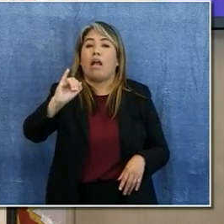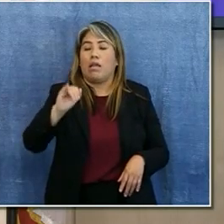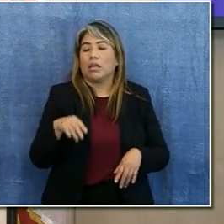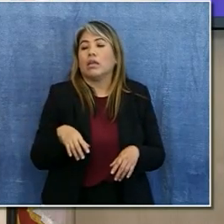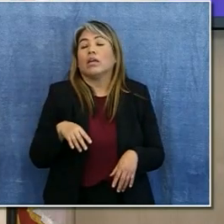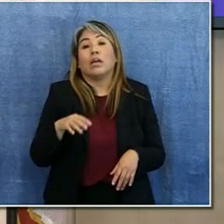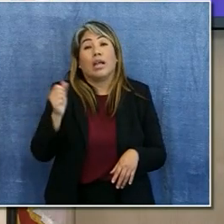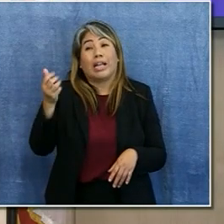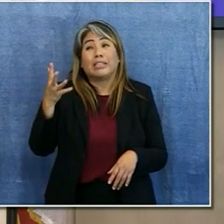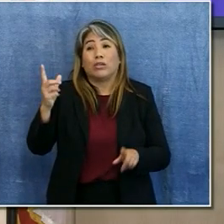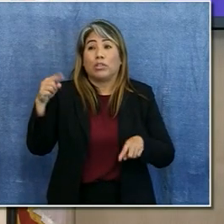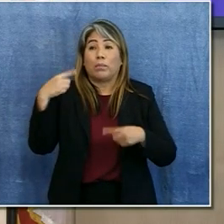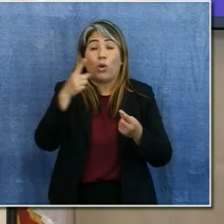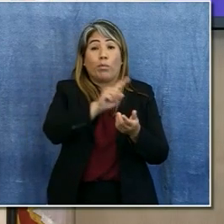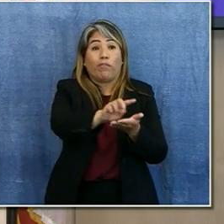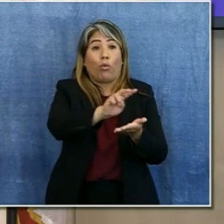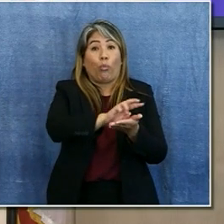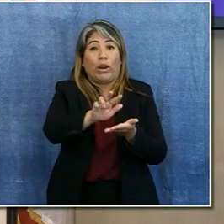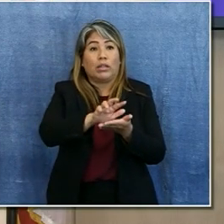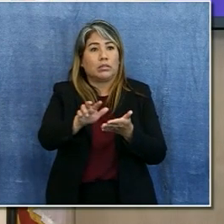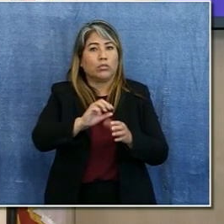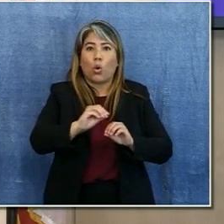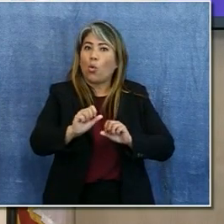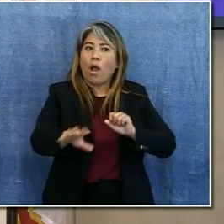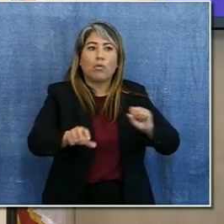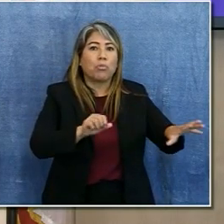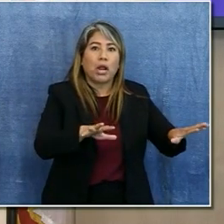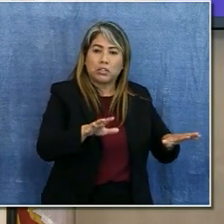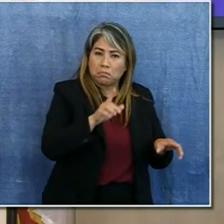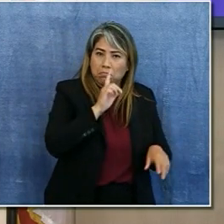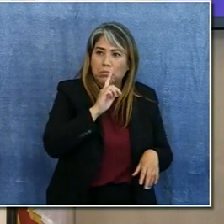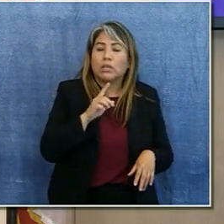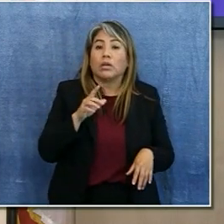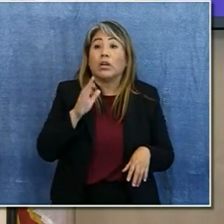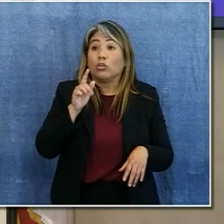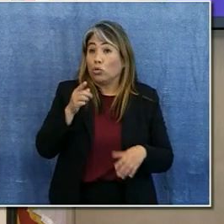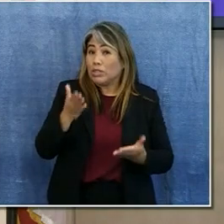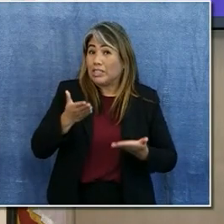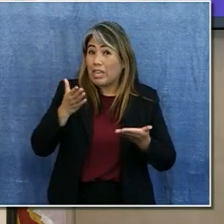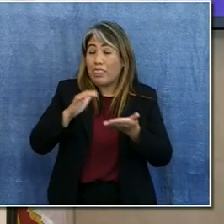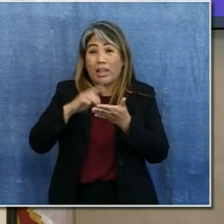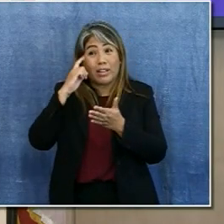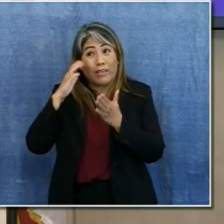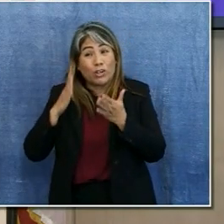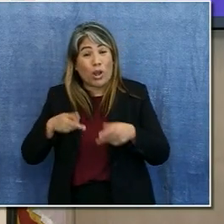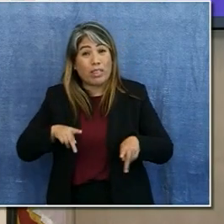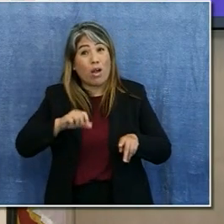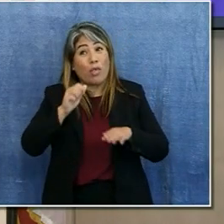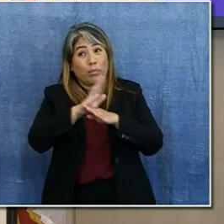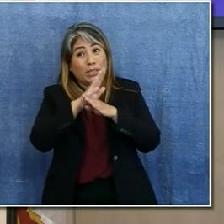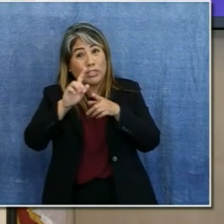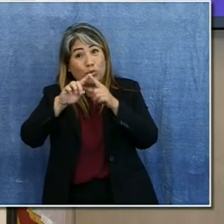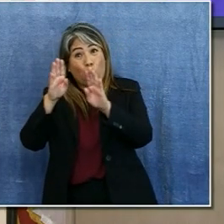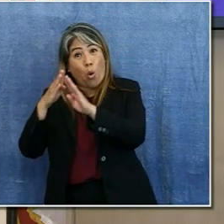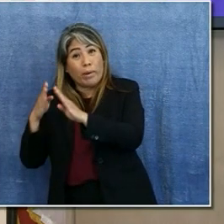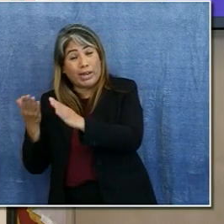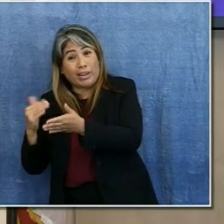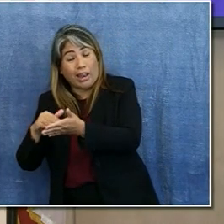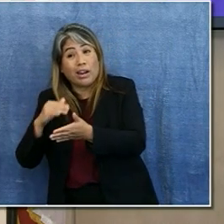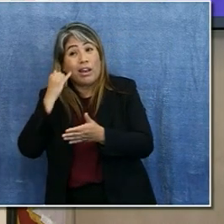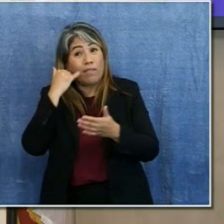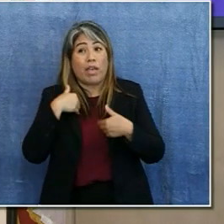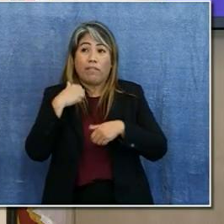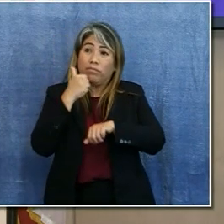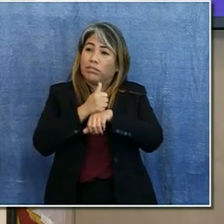Casinos have been open for weeks with no reported outbreaks. Would you suggest Gavin Newsom allow other businesses to reopen if they put the same